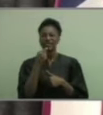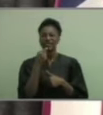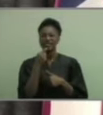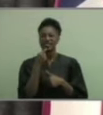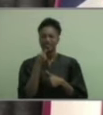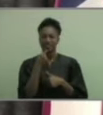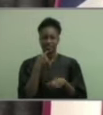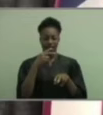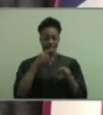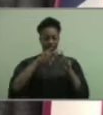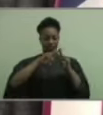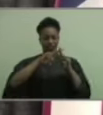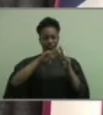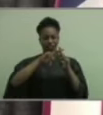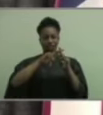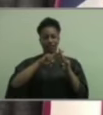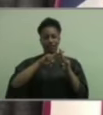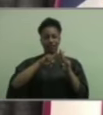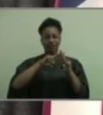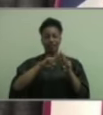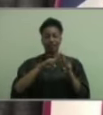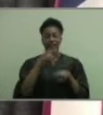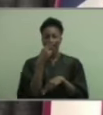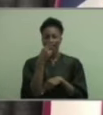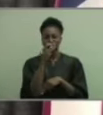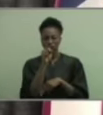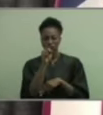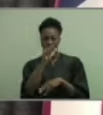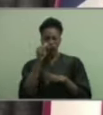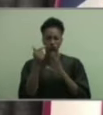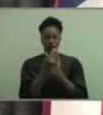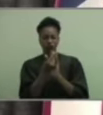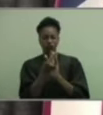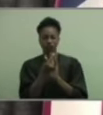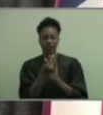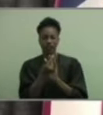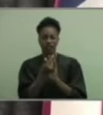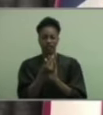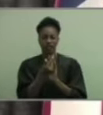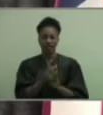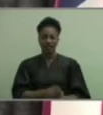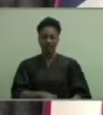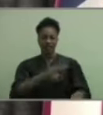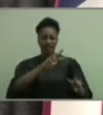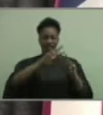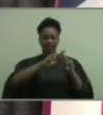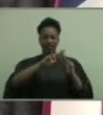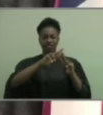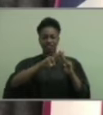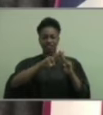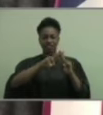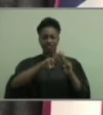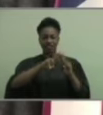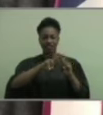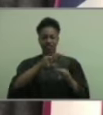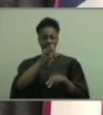hashtag high school graduate, hashtag